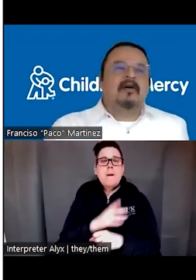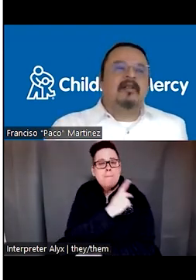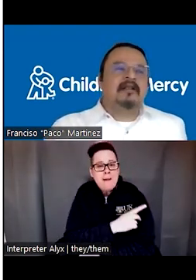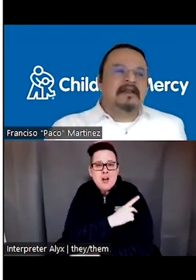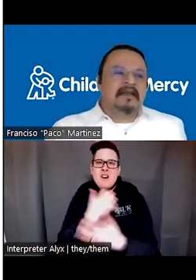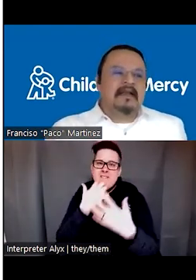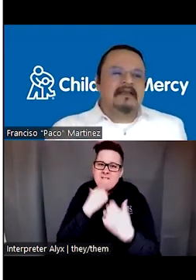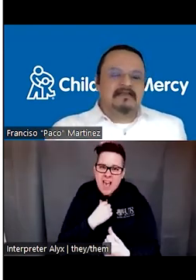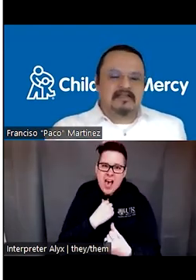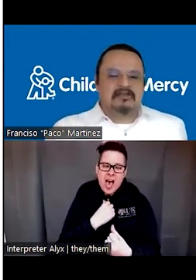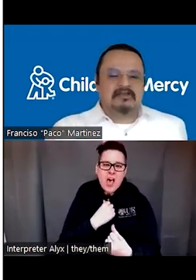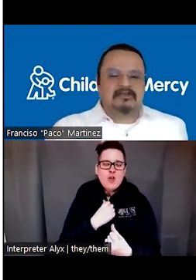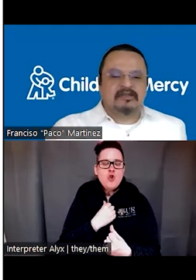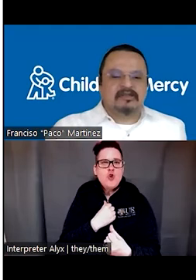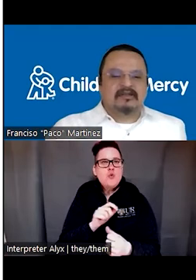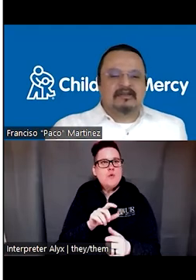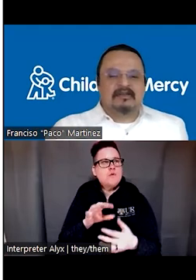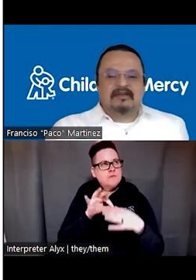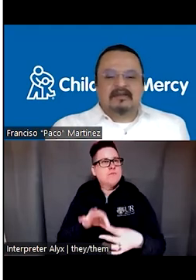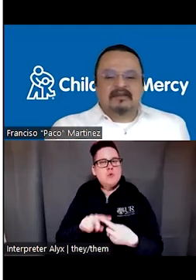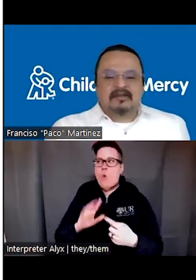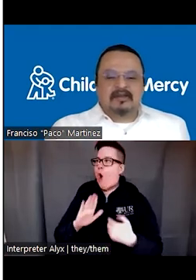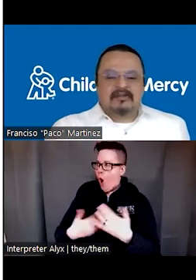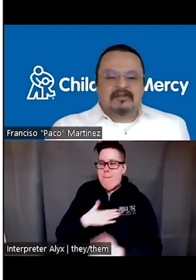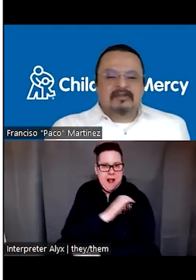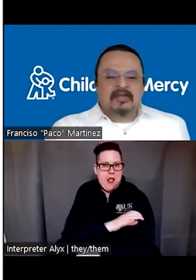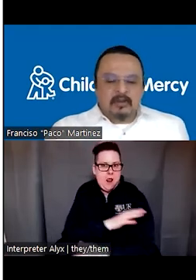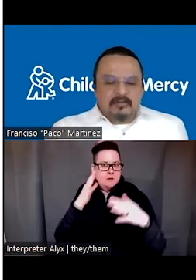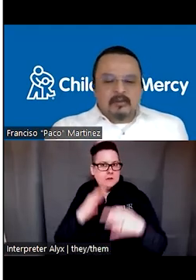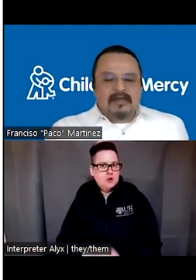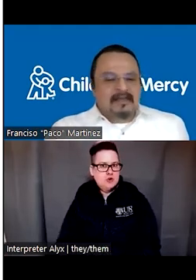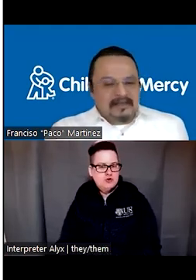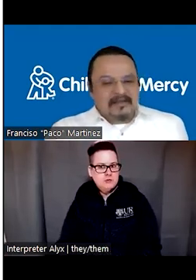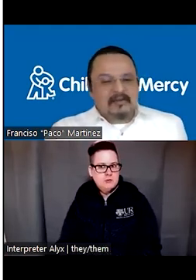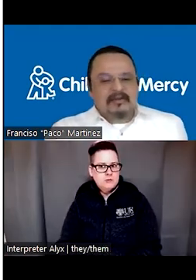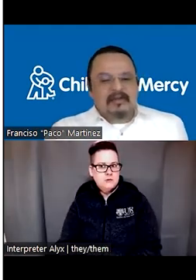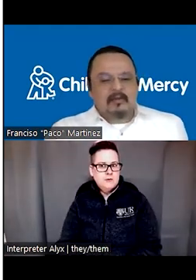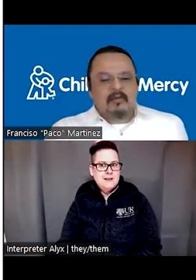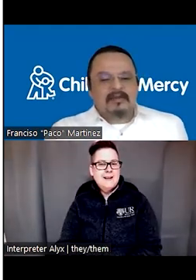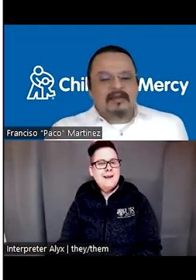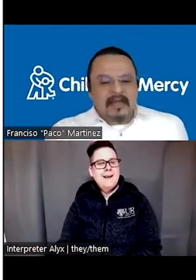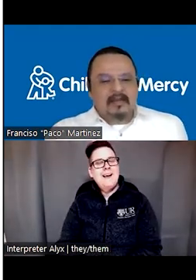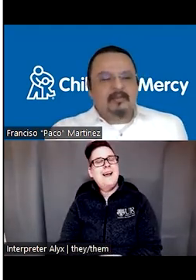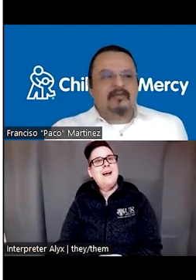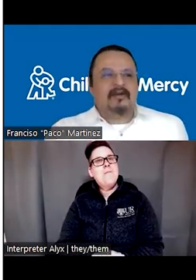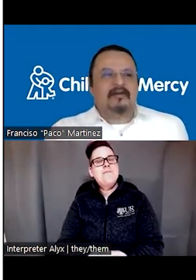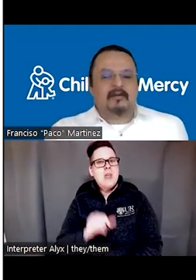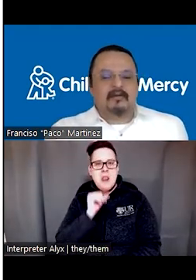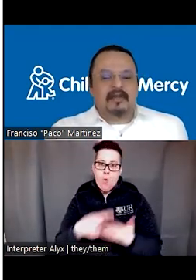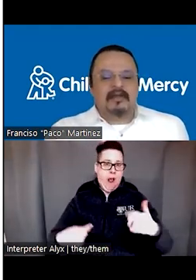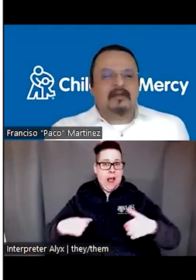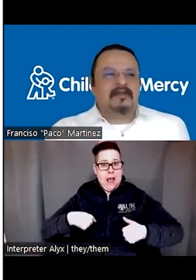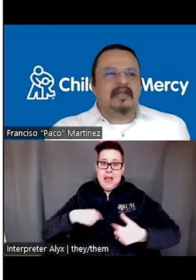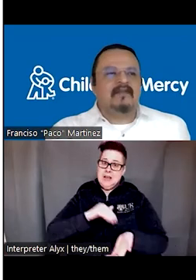guide all clinical decisions. So it's not what I think is, is what they prefer,